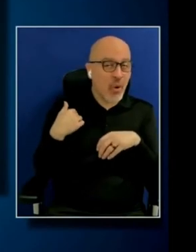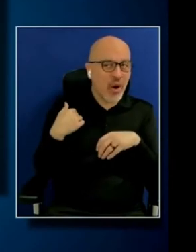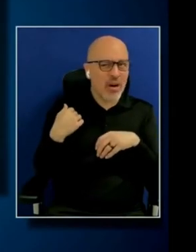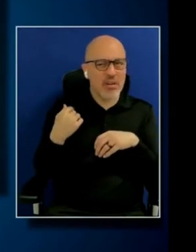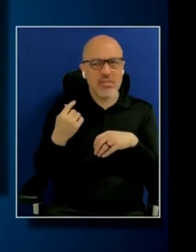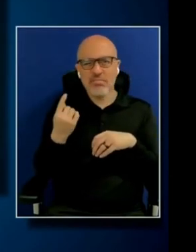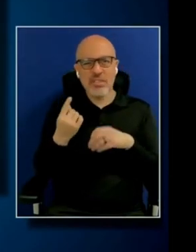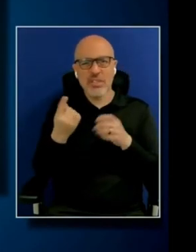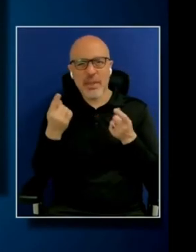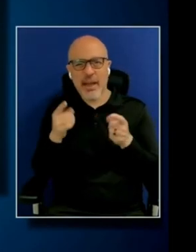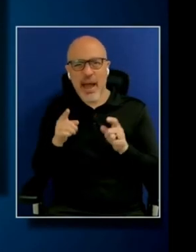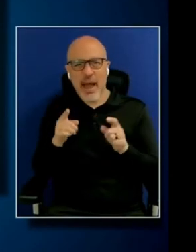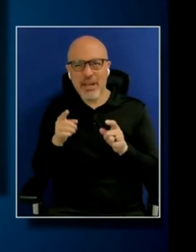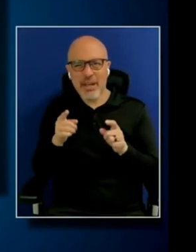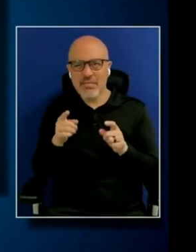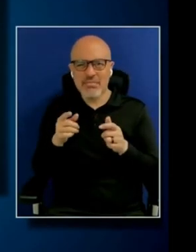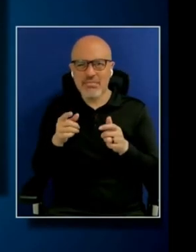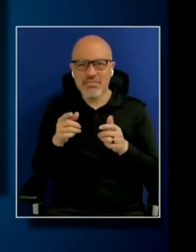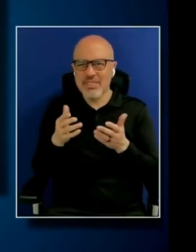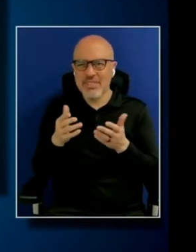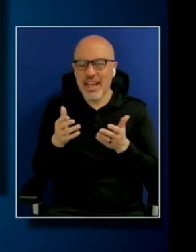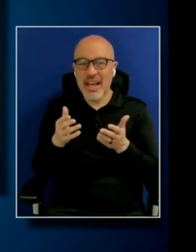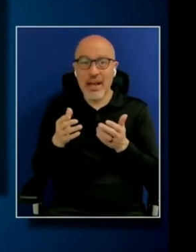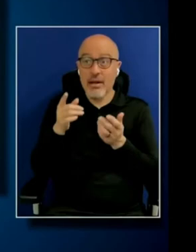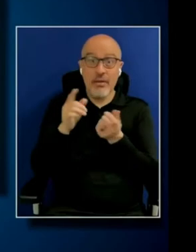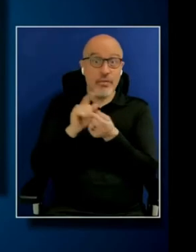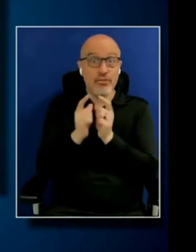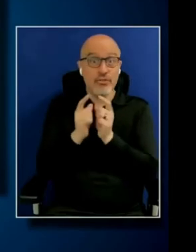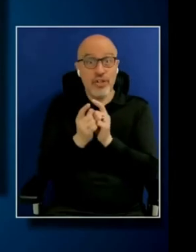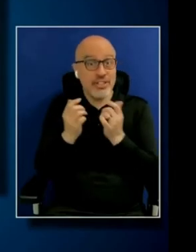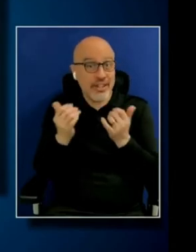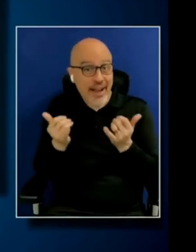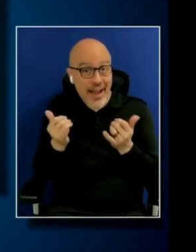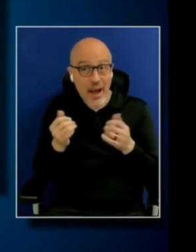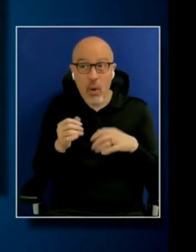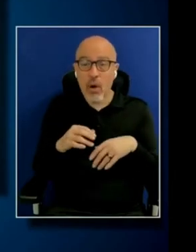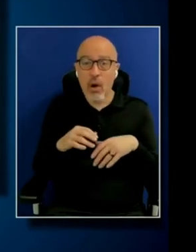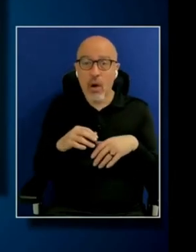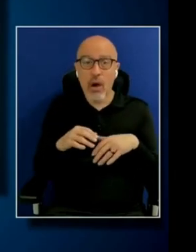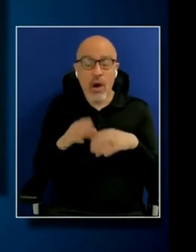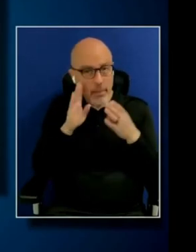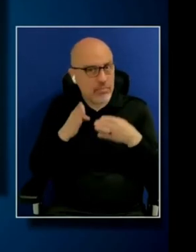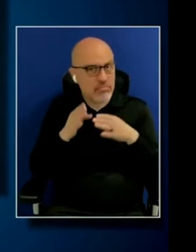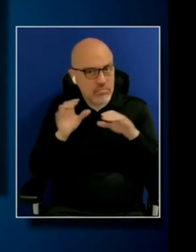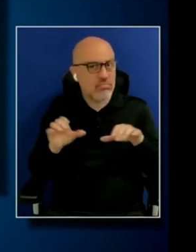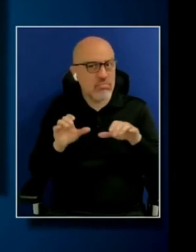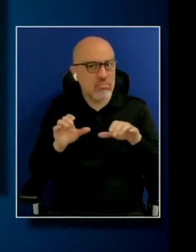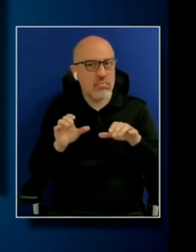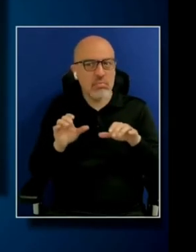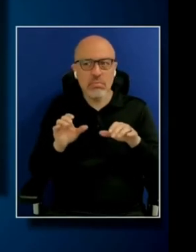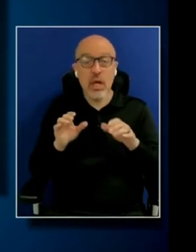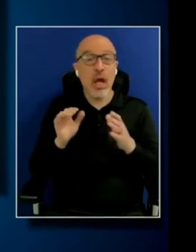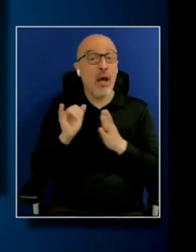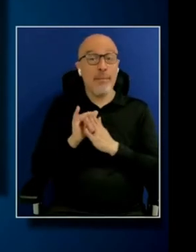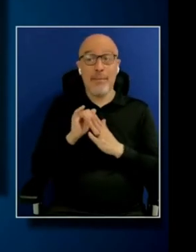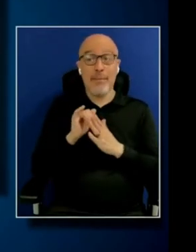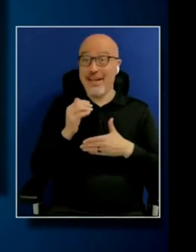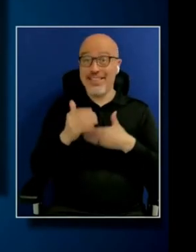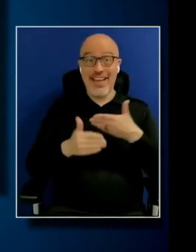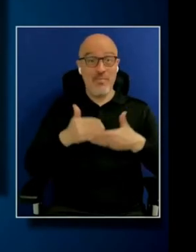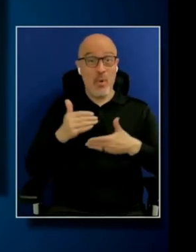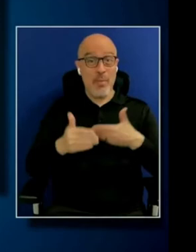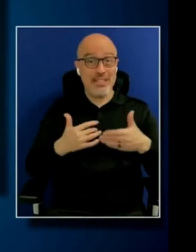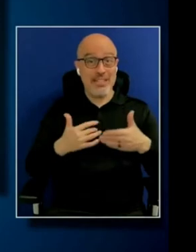happened in the last, like, like, they are turning it around. They're going hard. And then all that, like, momentum that I felt like that